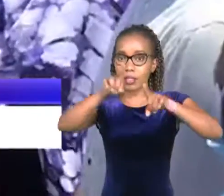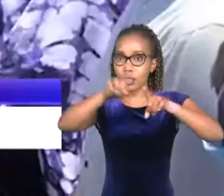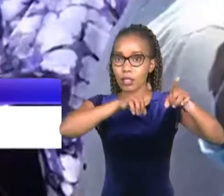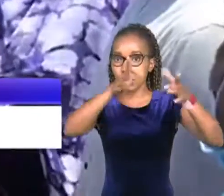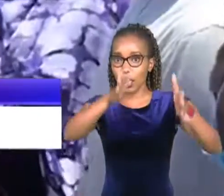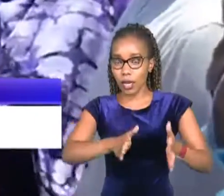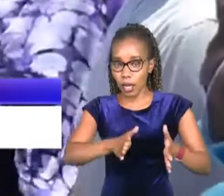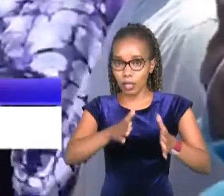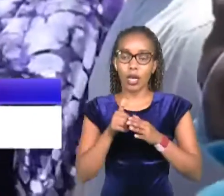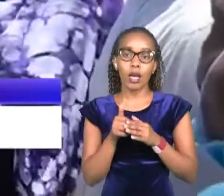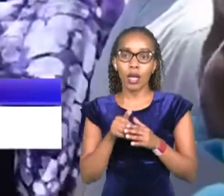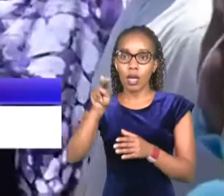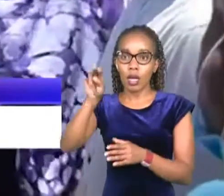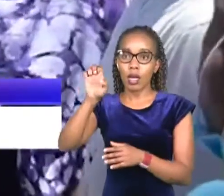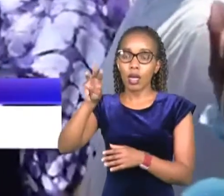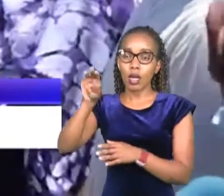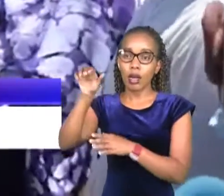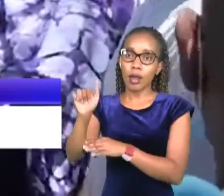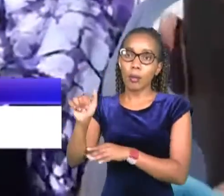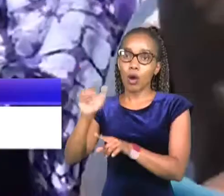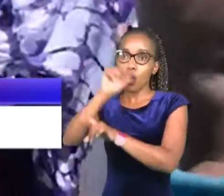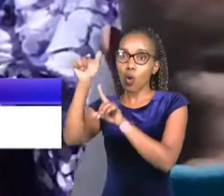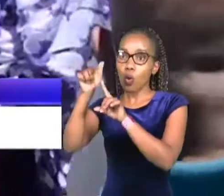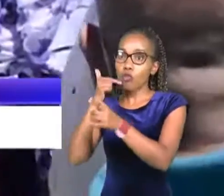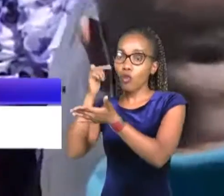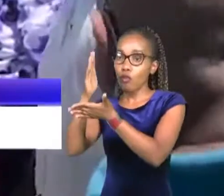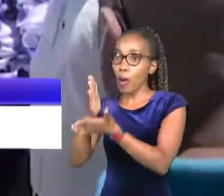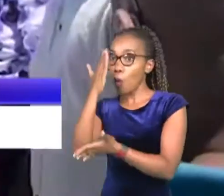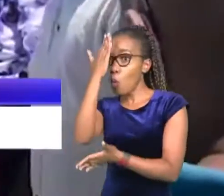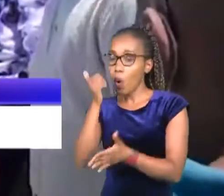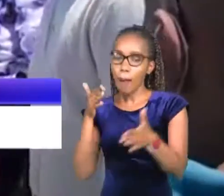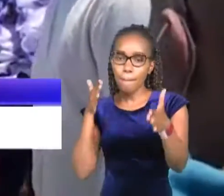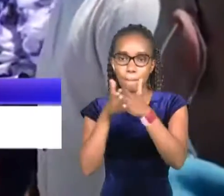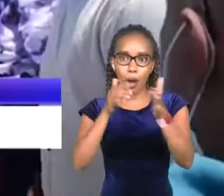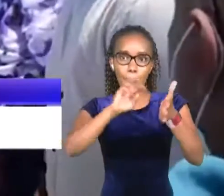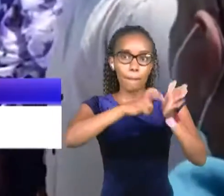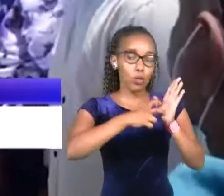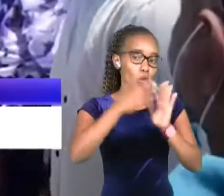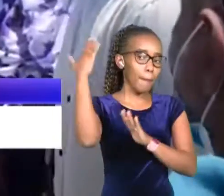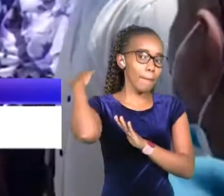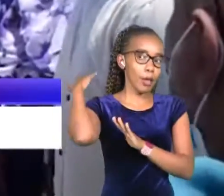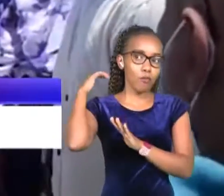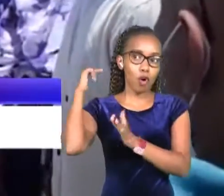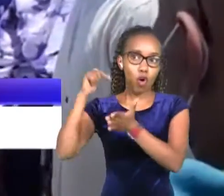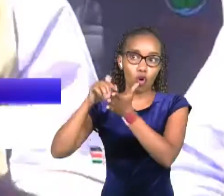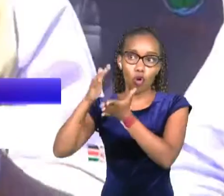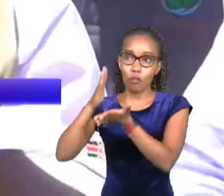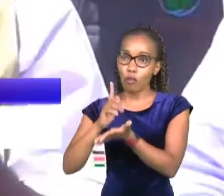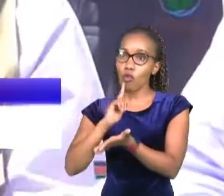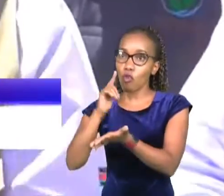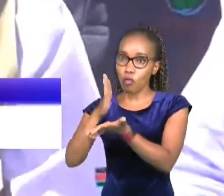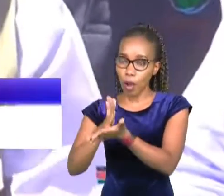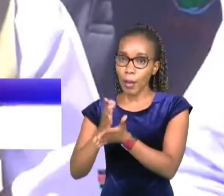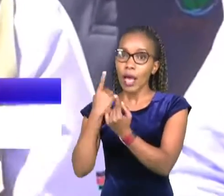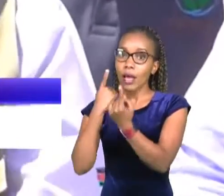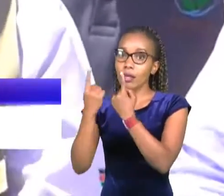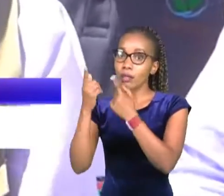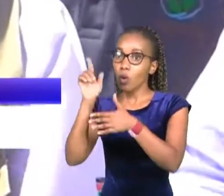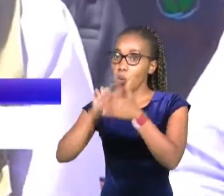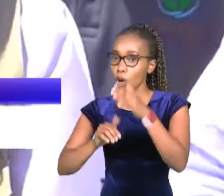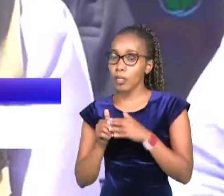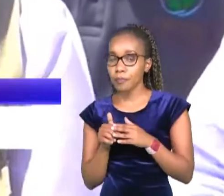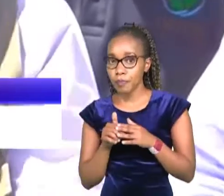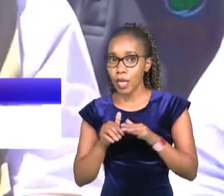enforcement at nema while clarifying why they were stopping the project they had early approved had this to say the conditional license